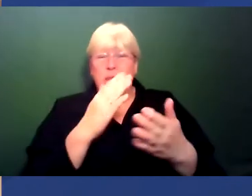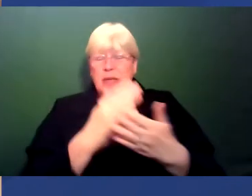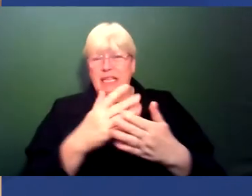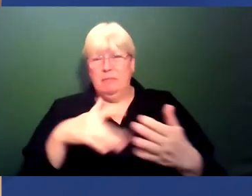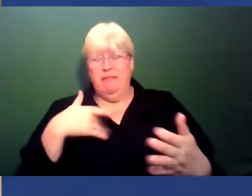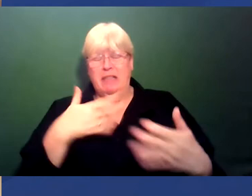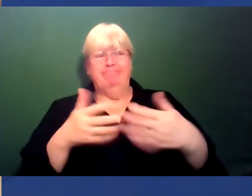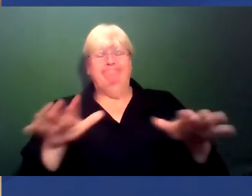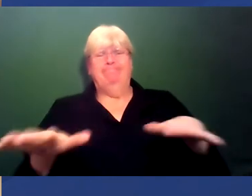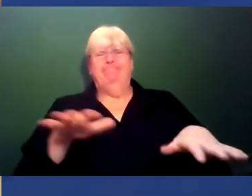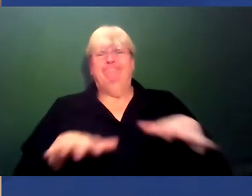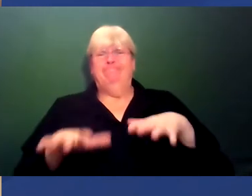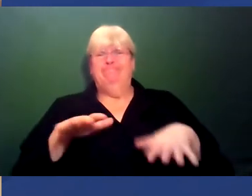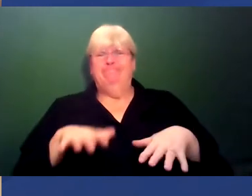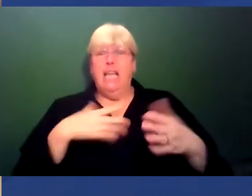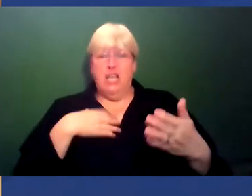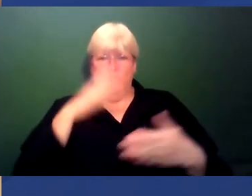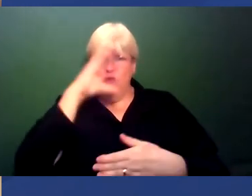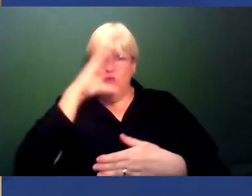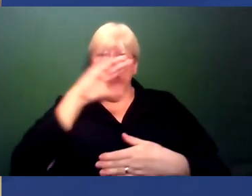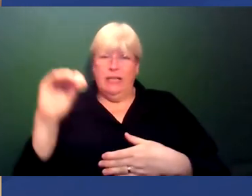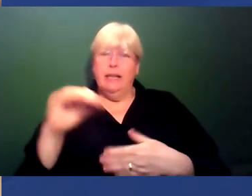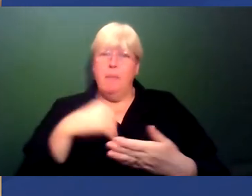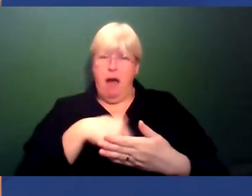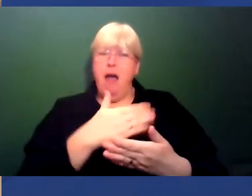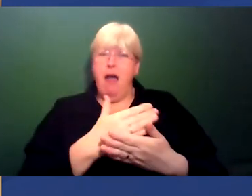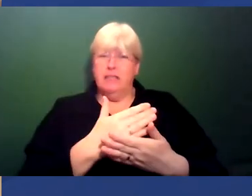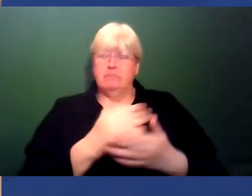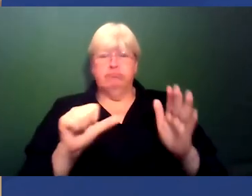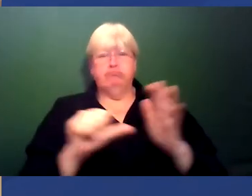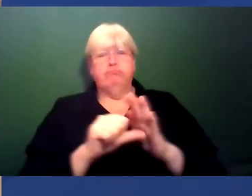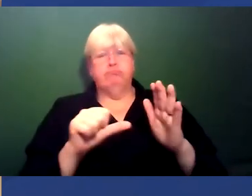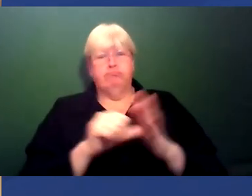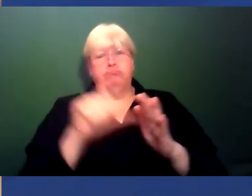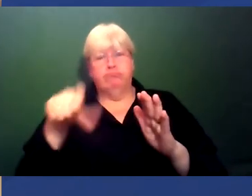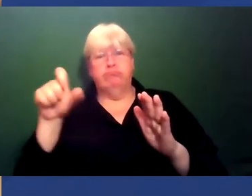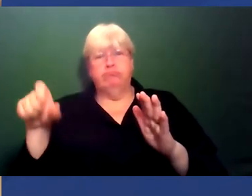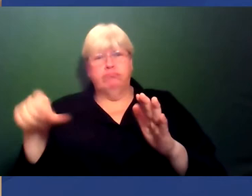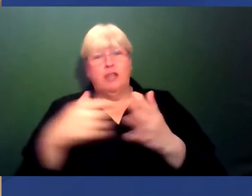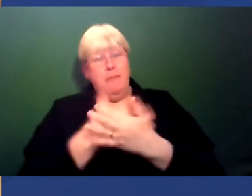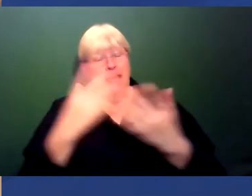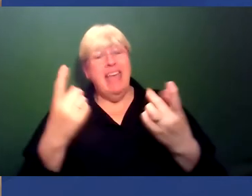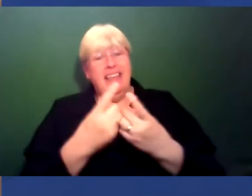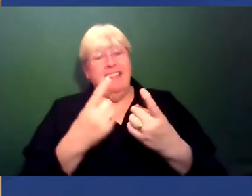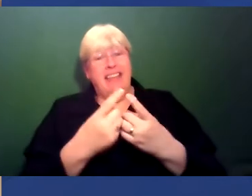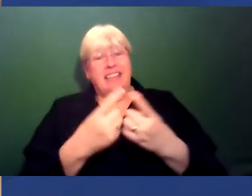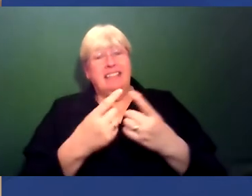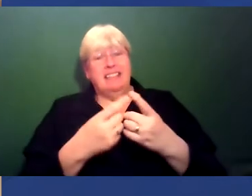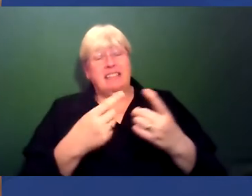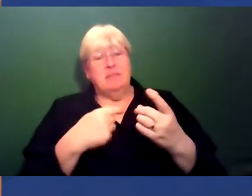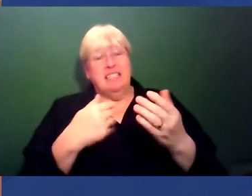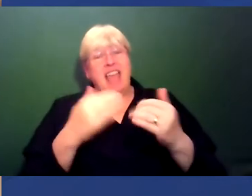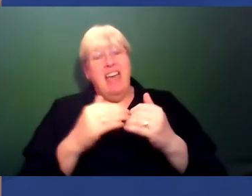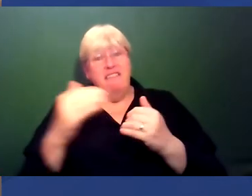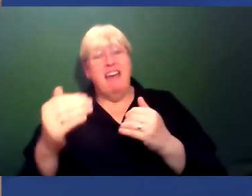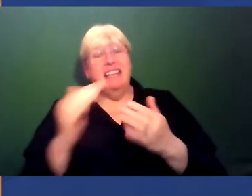that reporting stage. So I think, yeah, there's a huge load of things that are in the Advance HE Charter, right? And there's loads of things in the Race